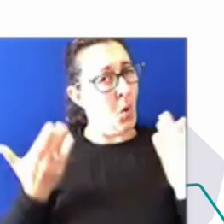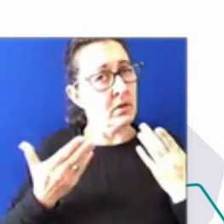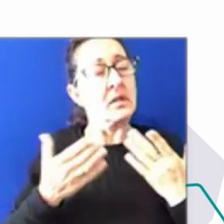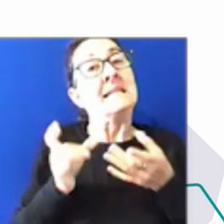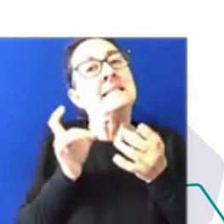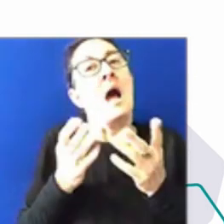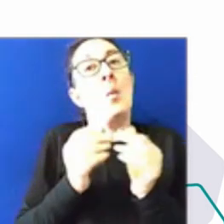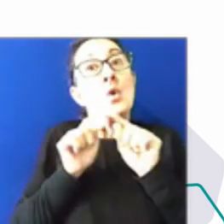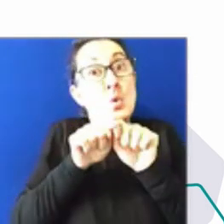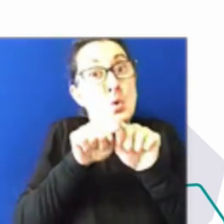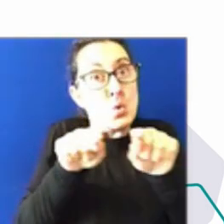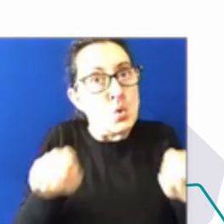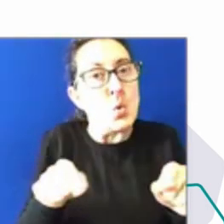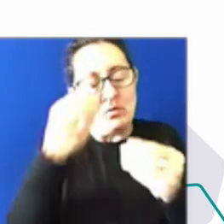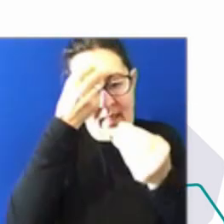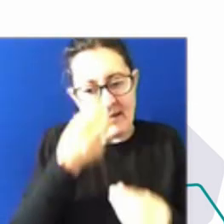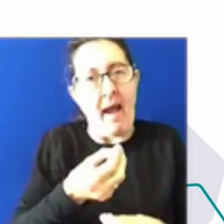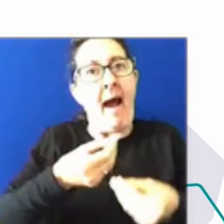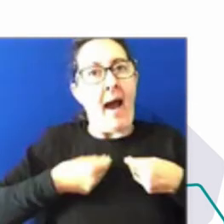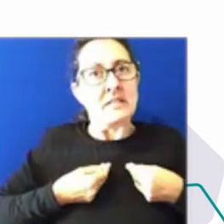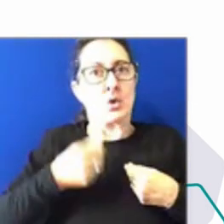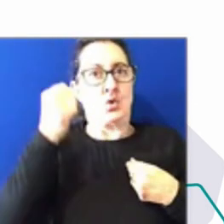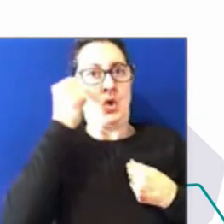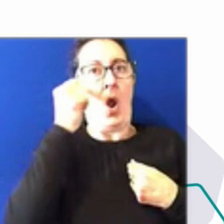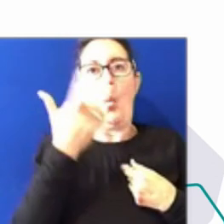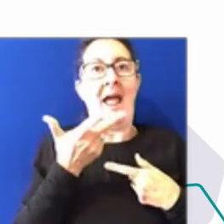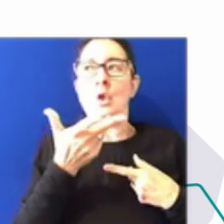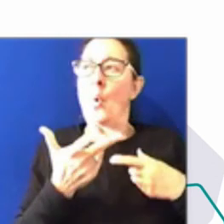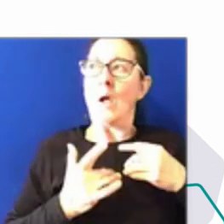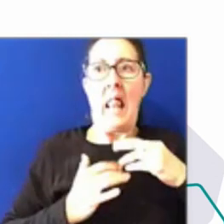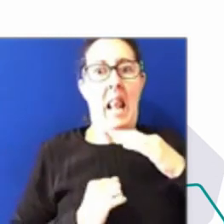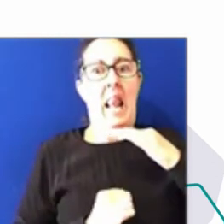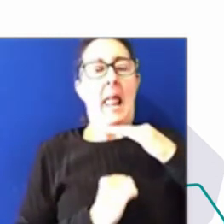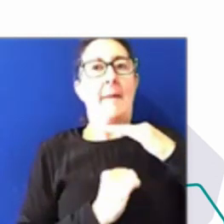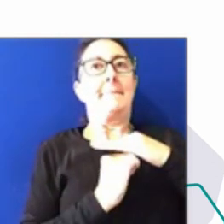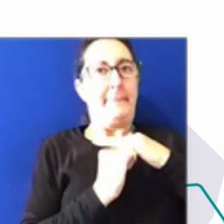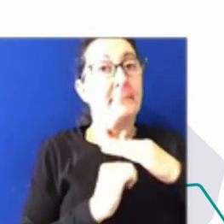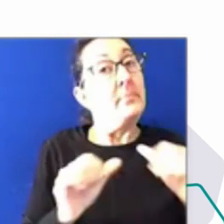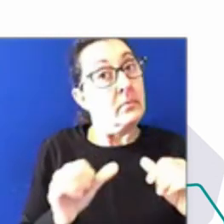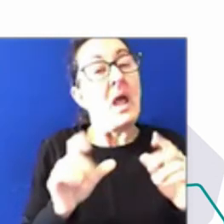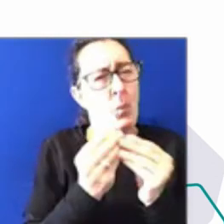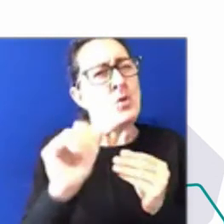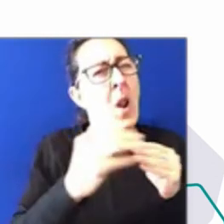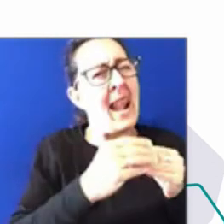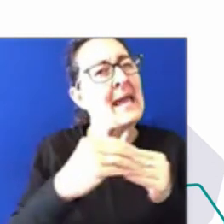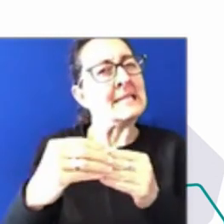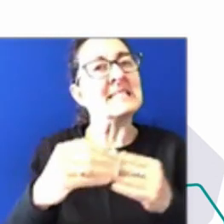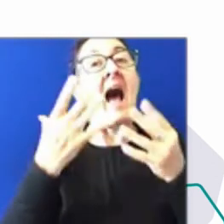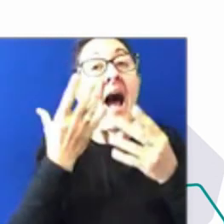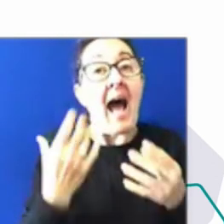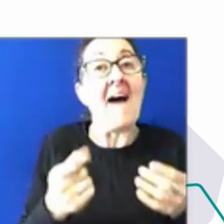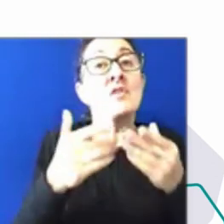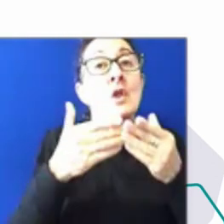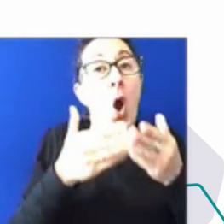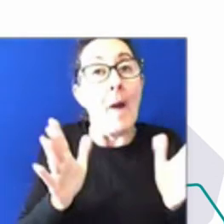with our leaders making it again, we're using that term again, a safe space to have that conversation. So, you know, I hope people do